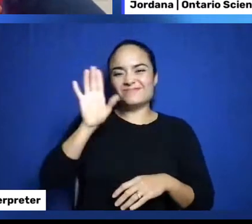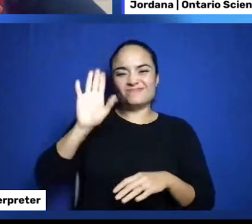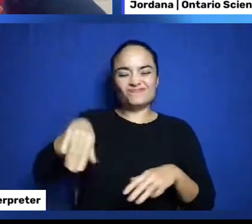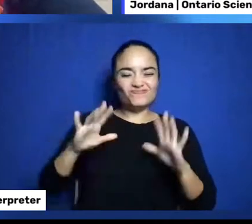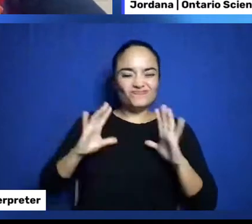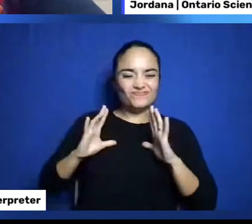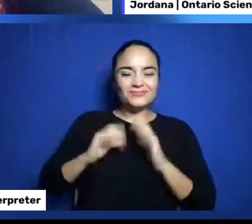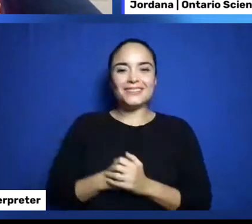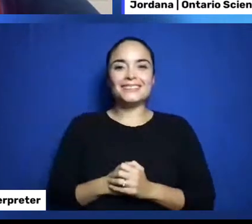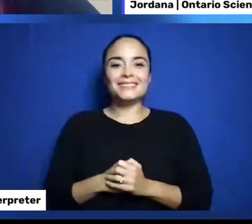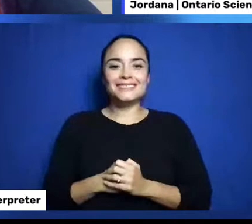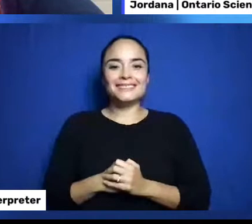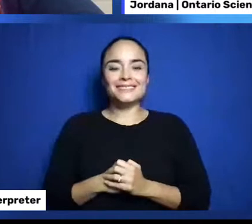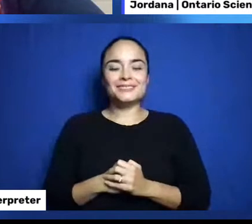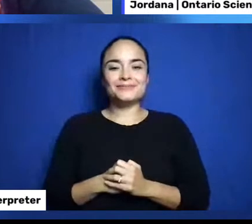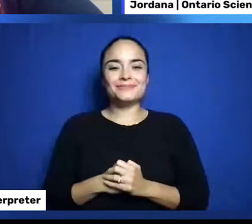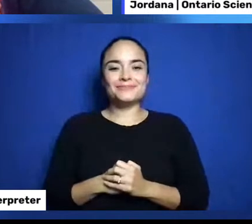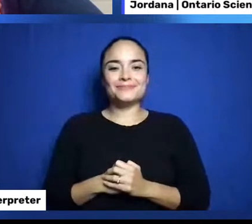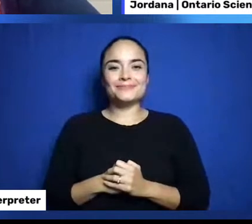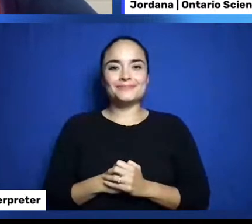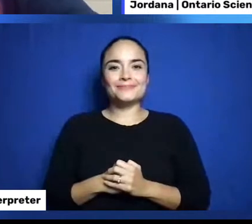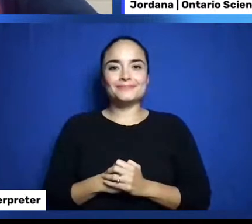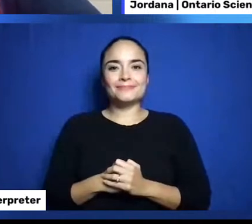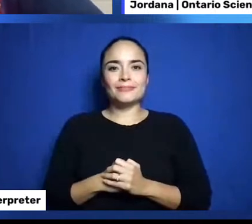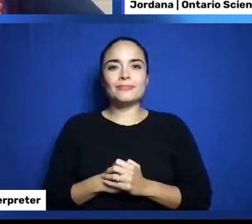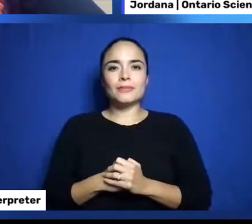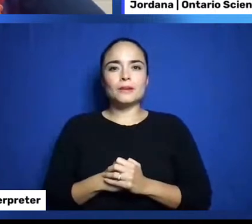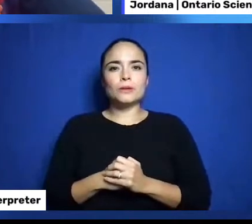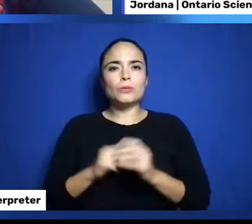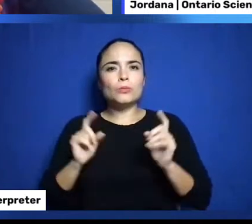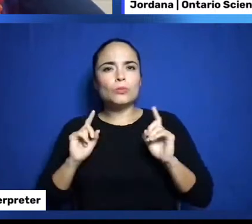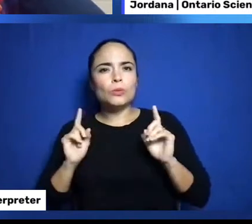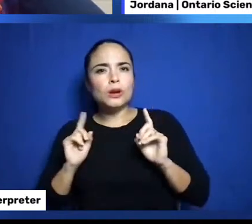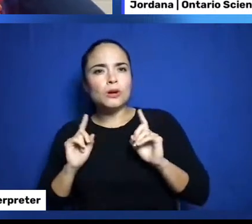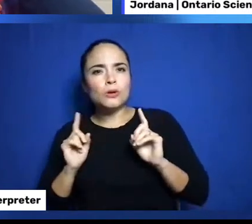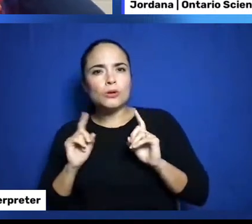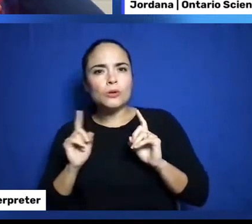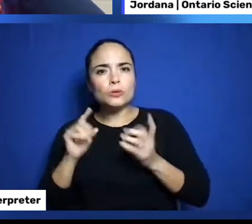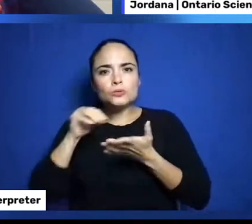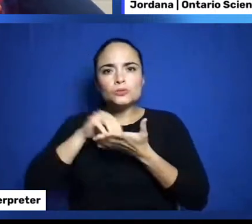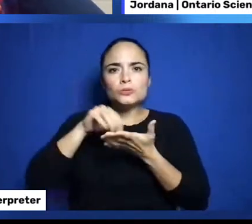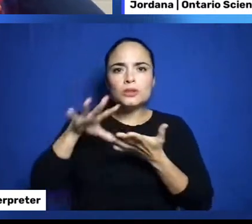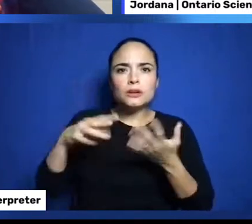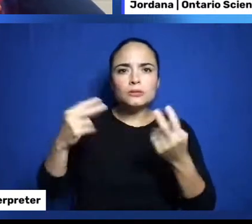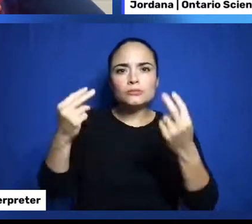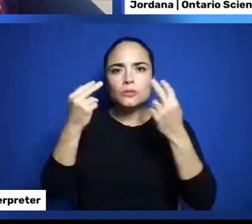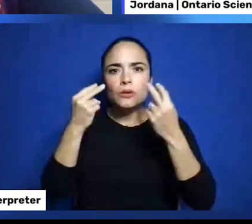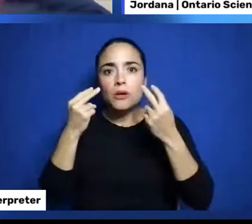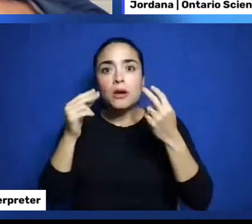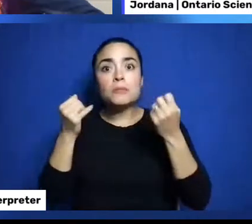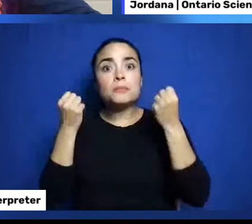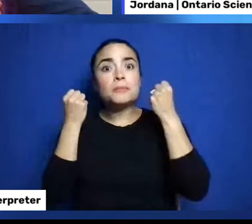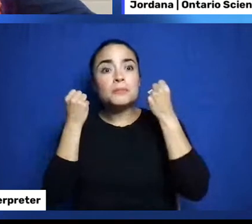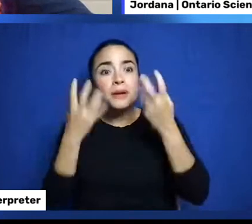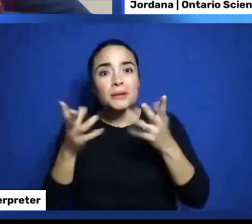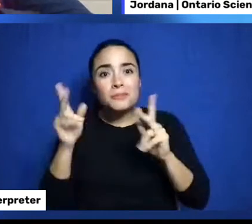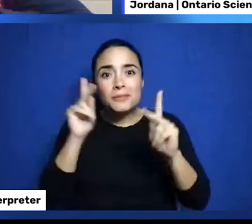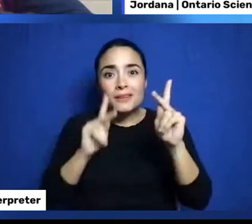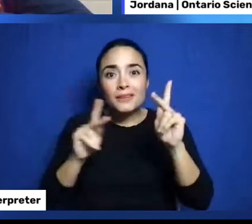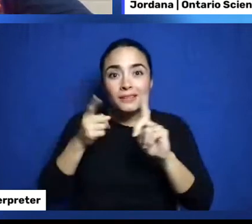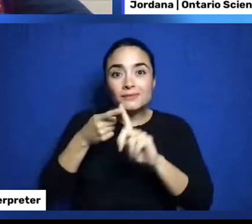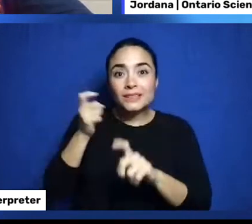let's see where everyone is joining us from today. So I can see we have lots of classes from the TDSB.